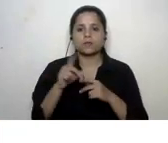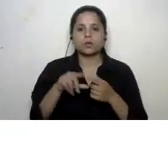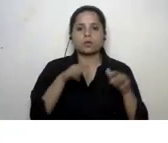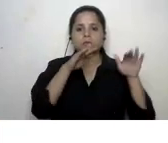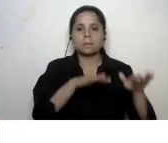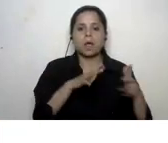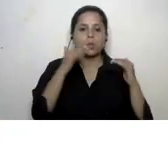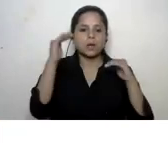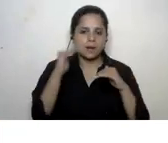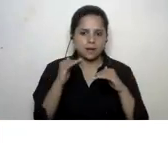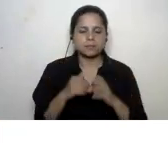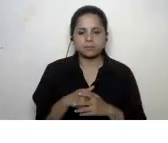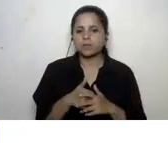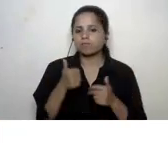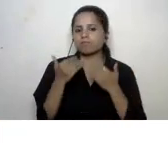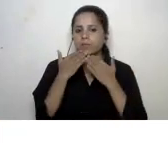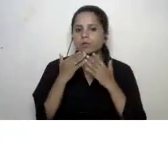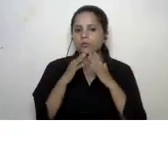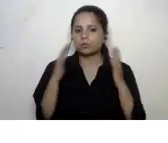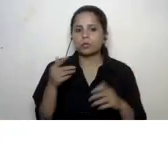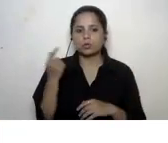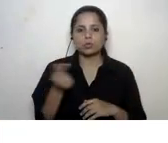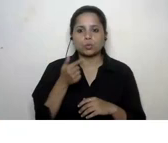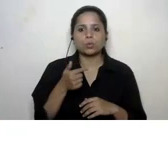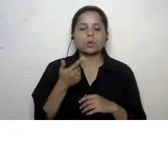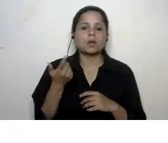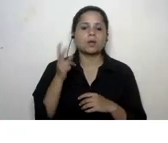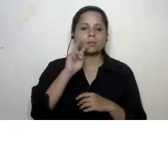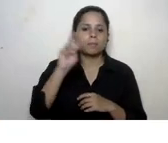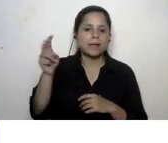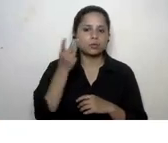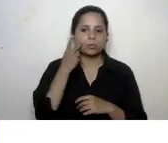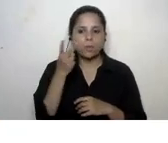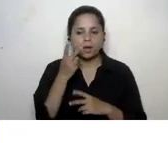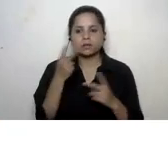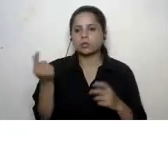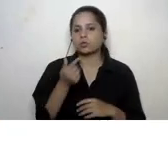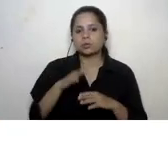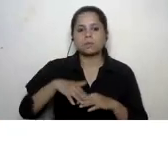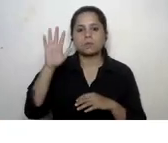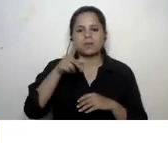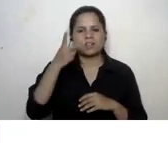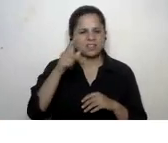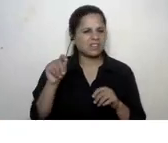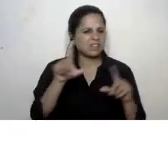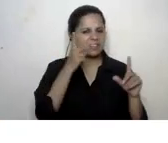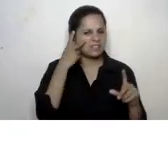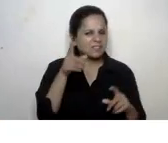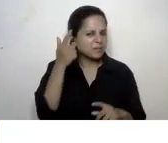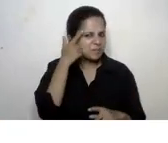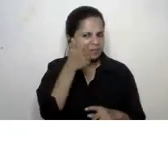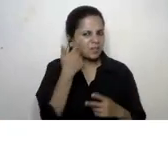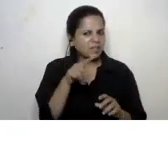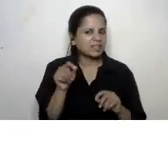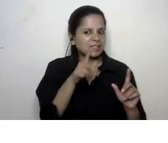about that thank you so much use of public transport that i think they've read our slides don't you think so yeah